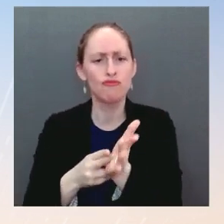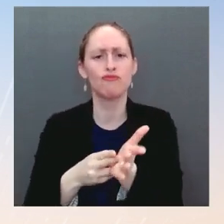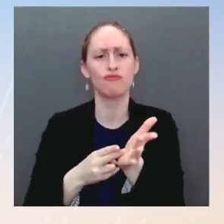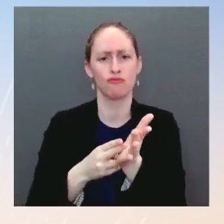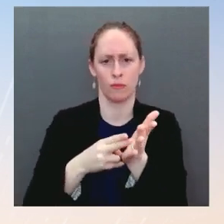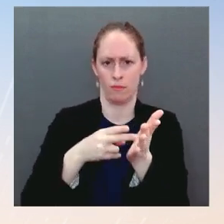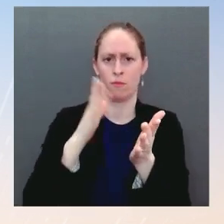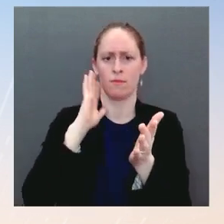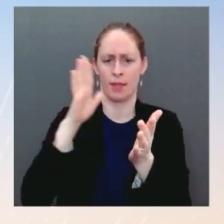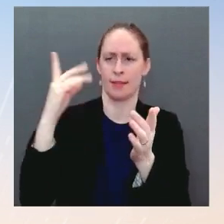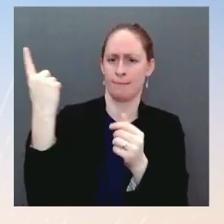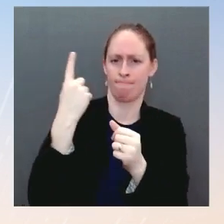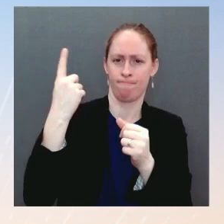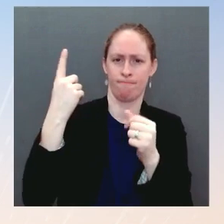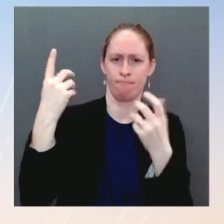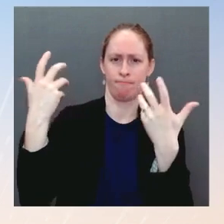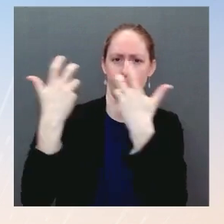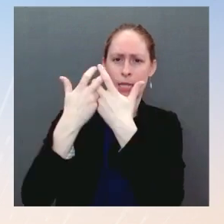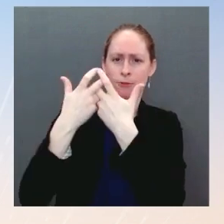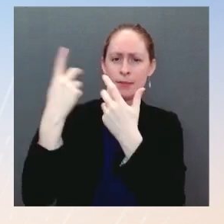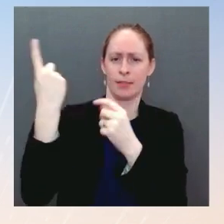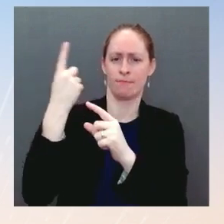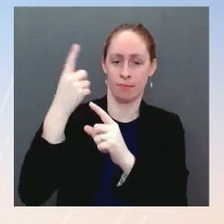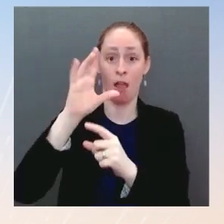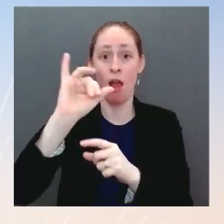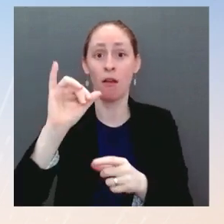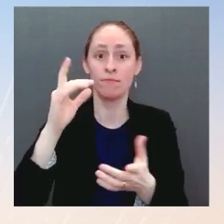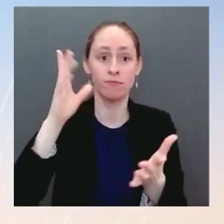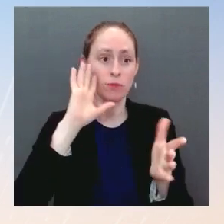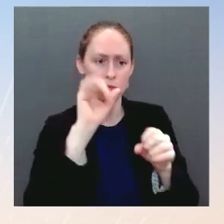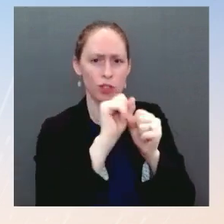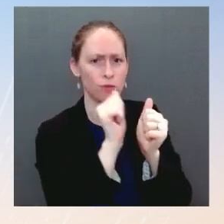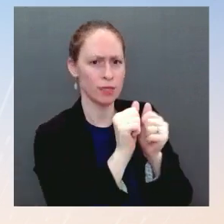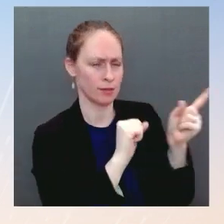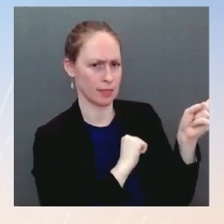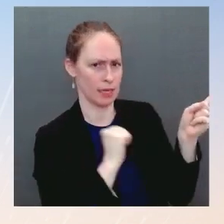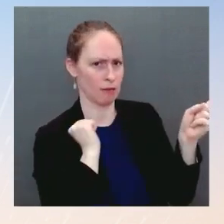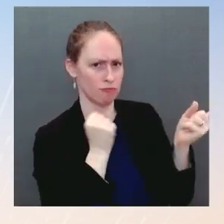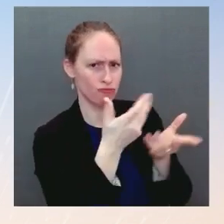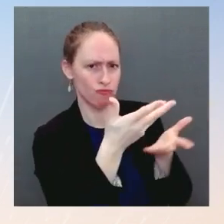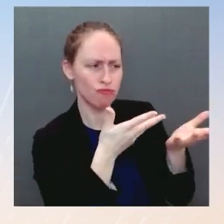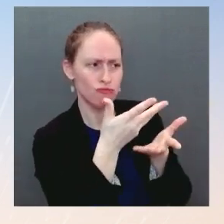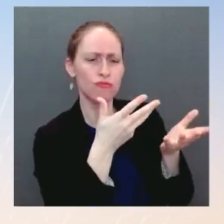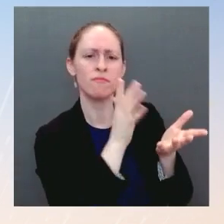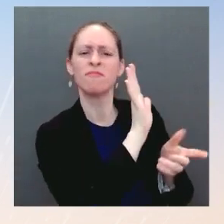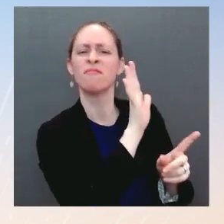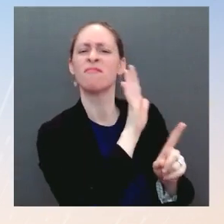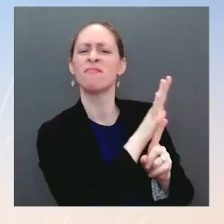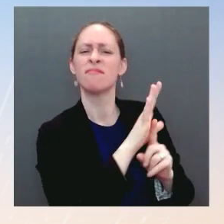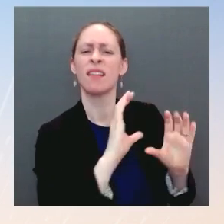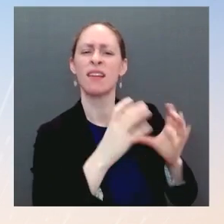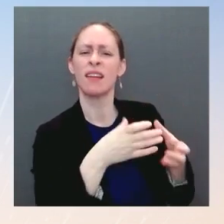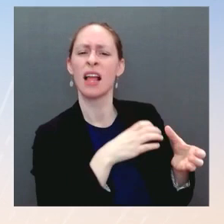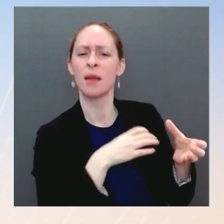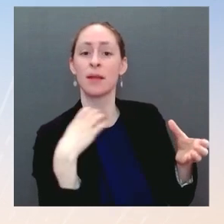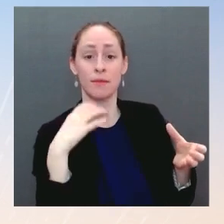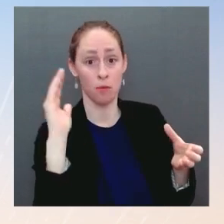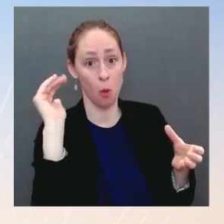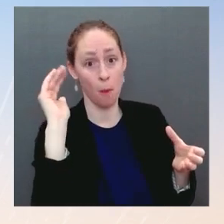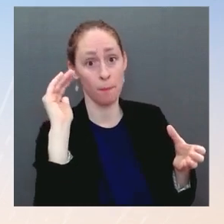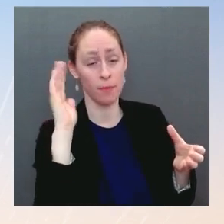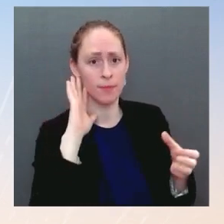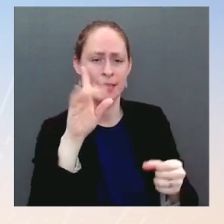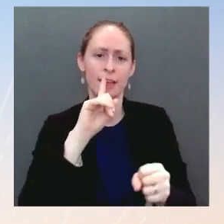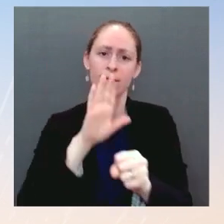Member Grassley, and other members of the Senate Judiciary Committee to confirm the nominee as expeditiously as possible. The One more on that before the quick foreign policy